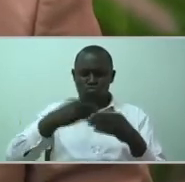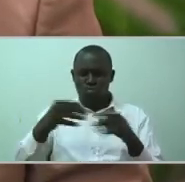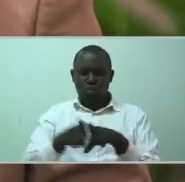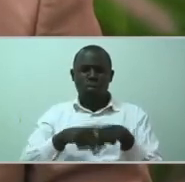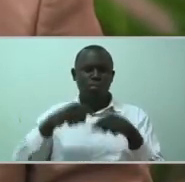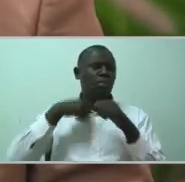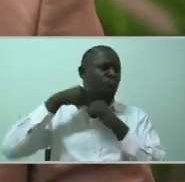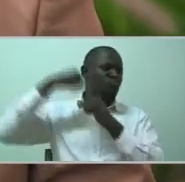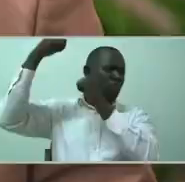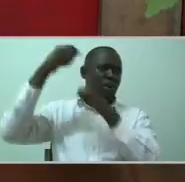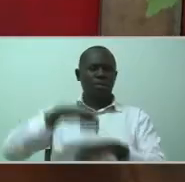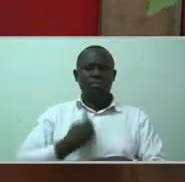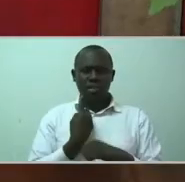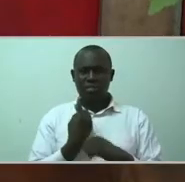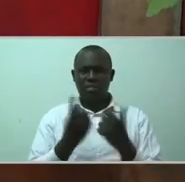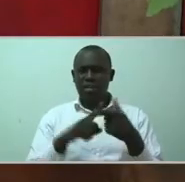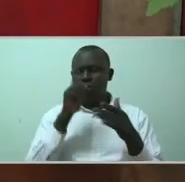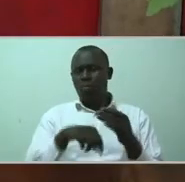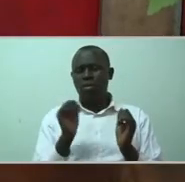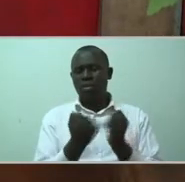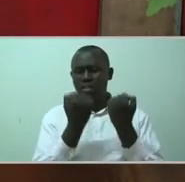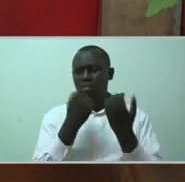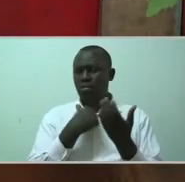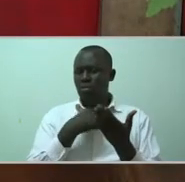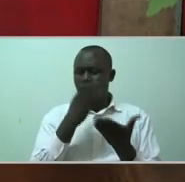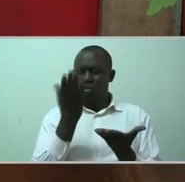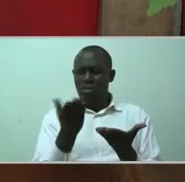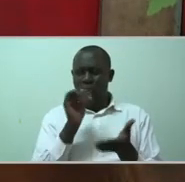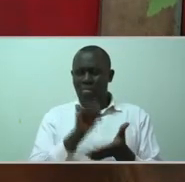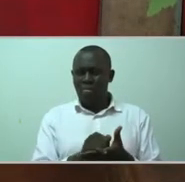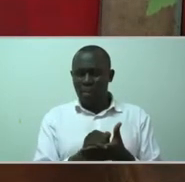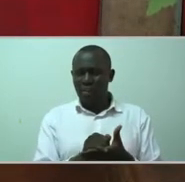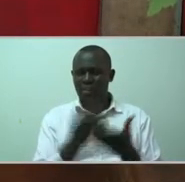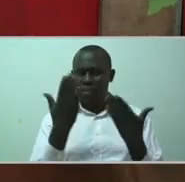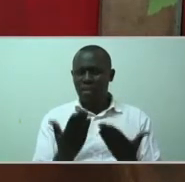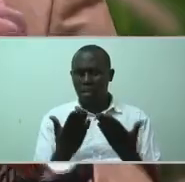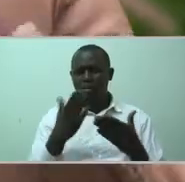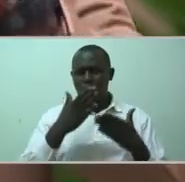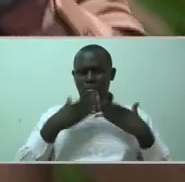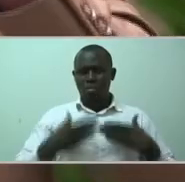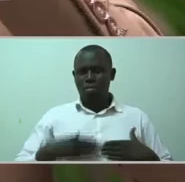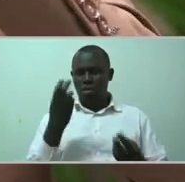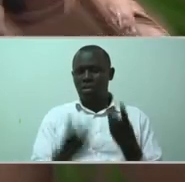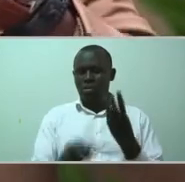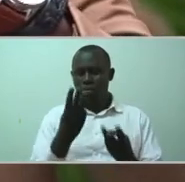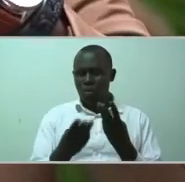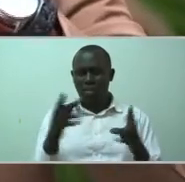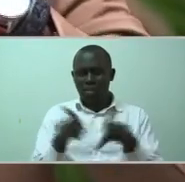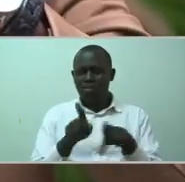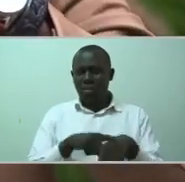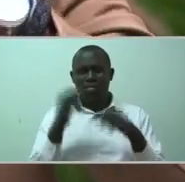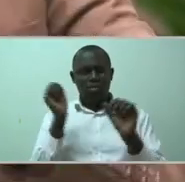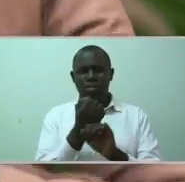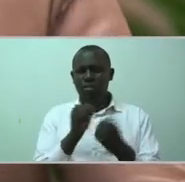myself. What saved me was the fact that my body weight made the raft snap